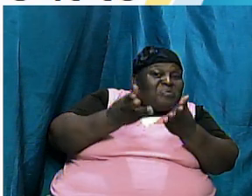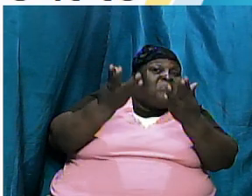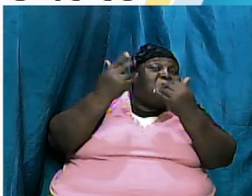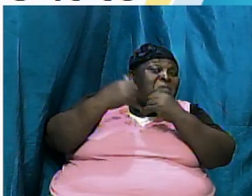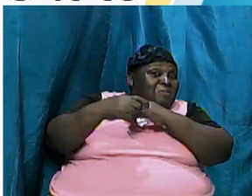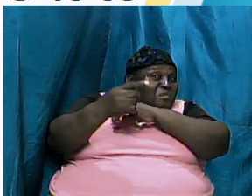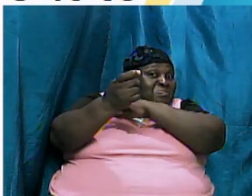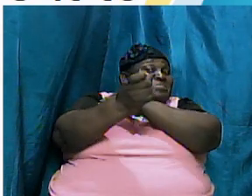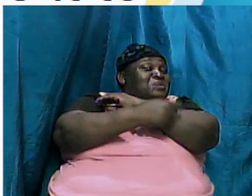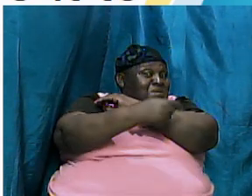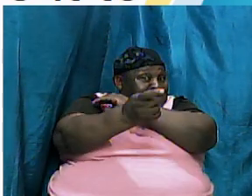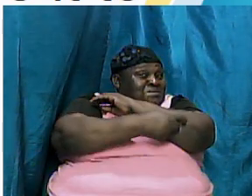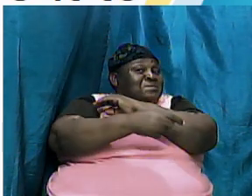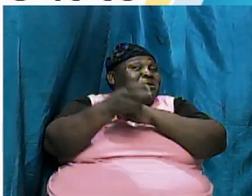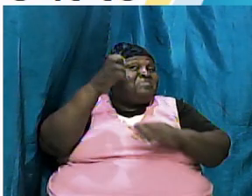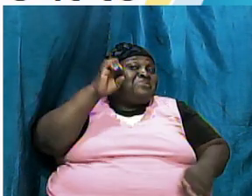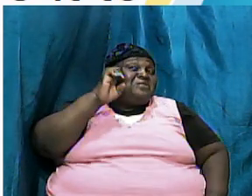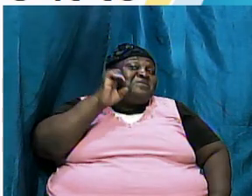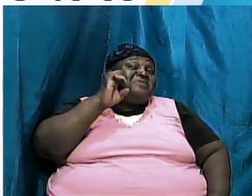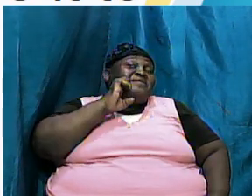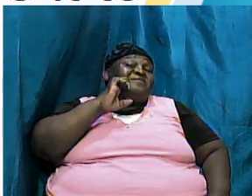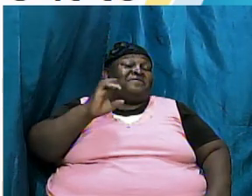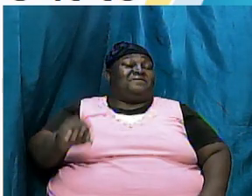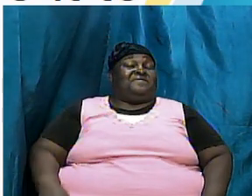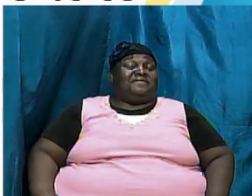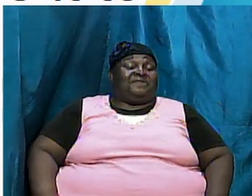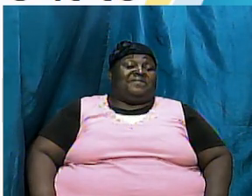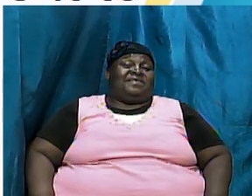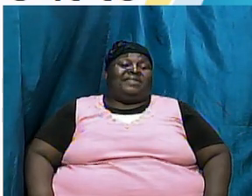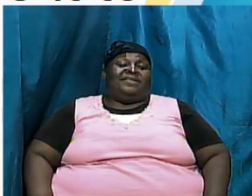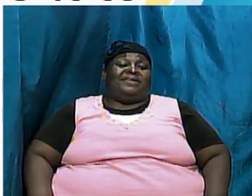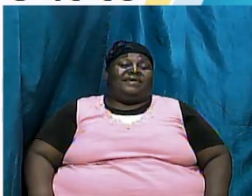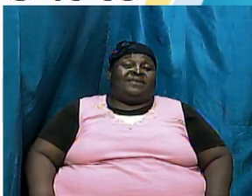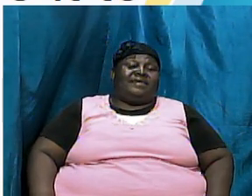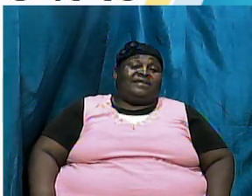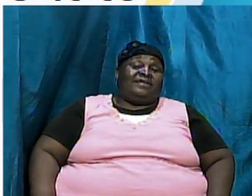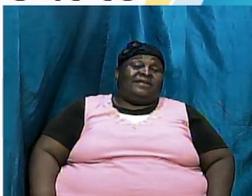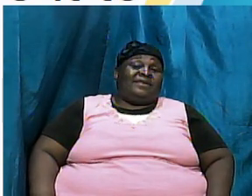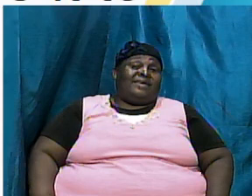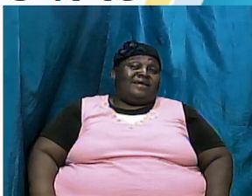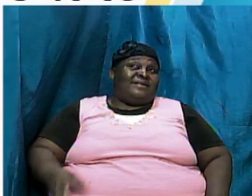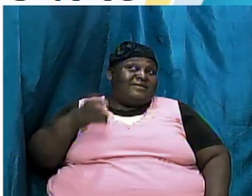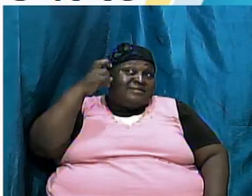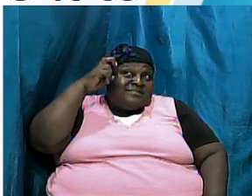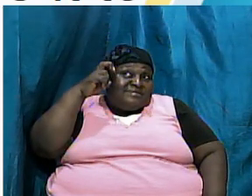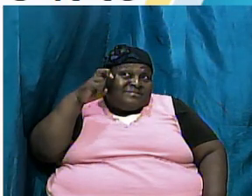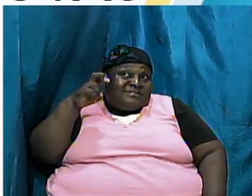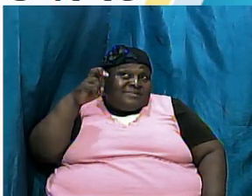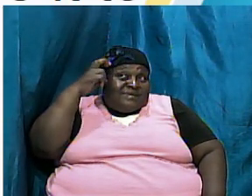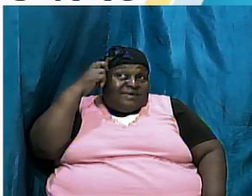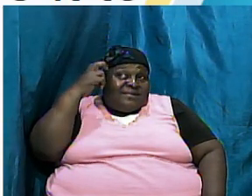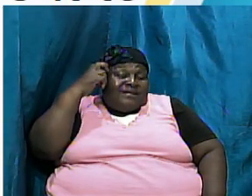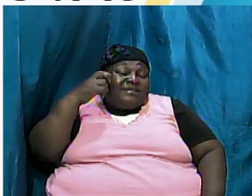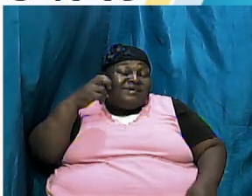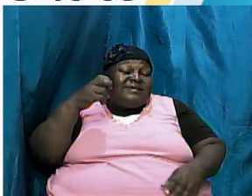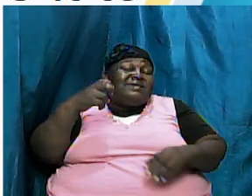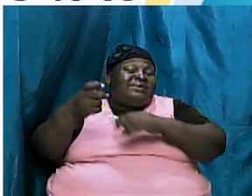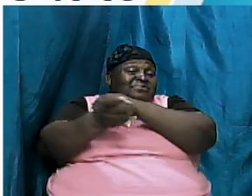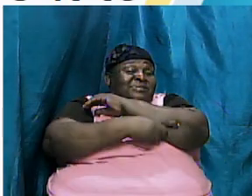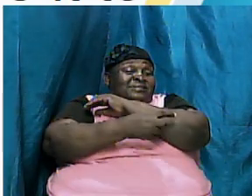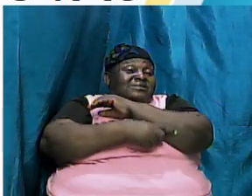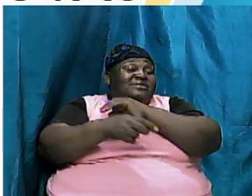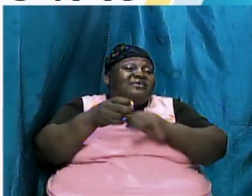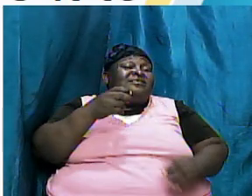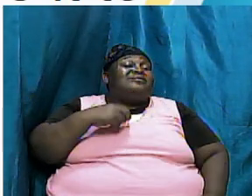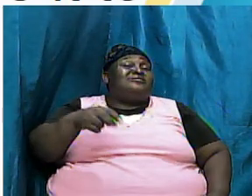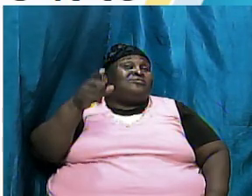and his temptation to her was literally to